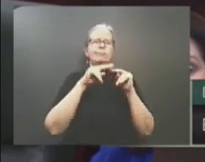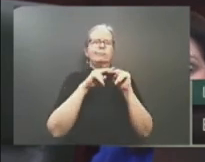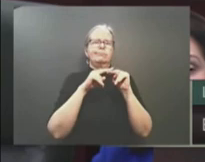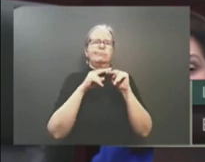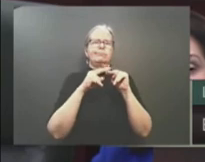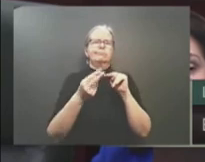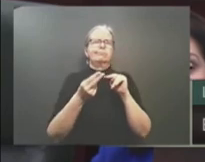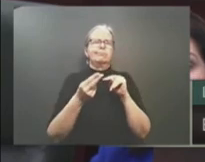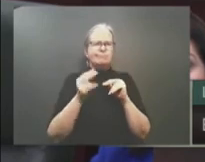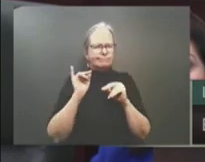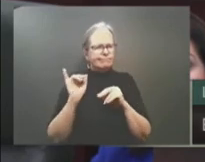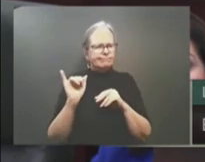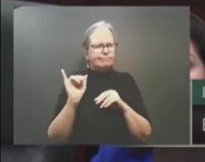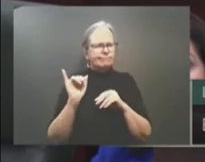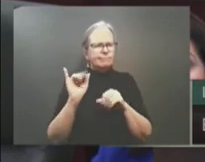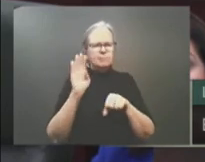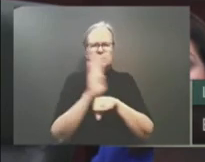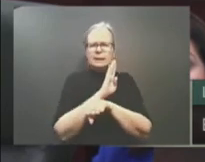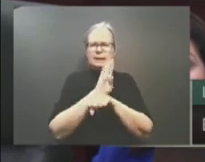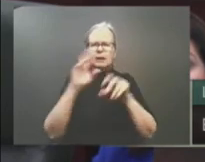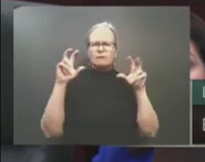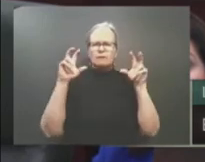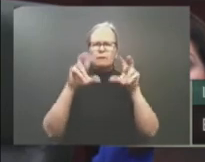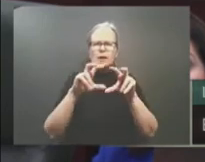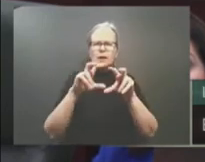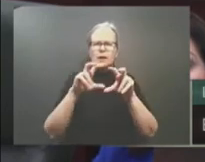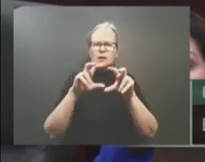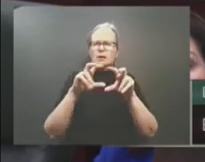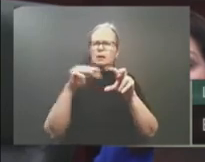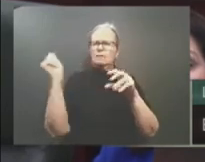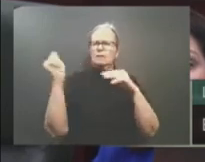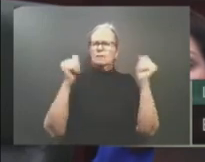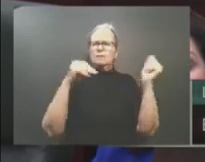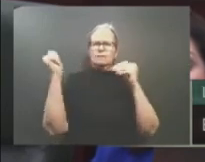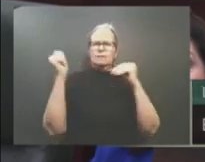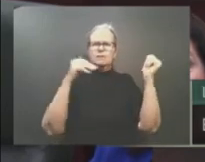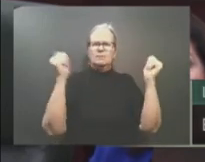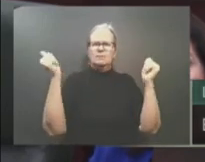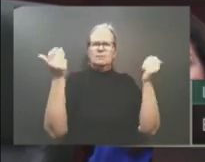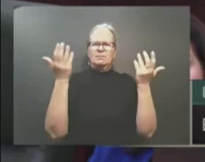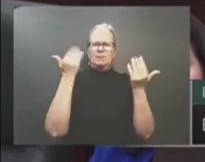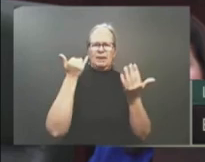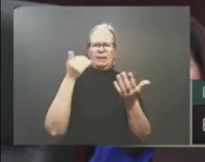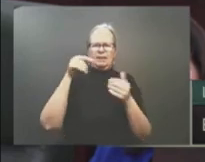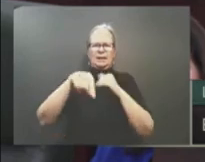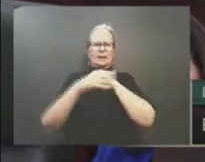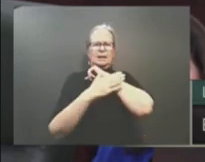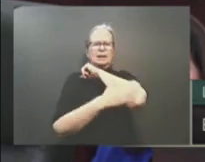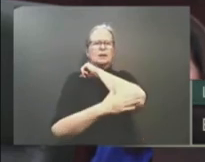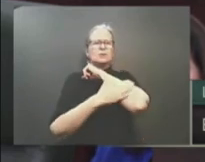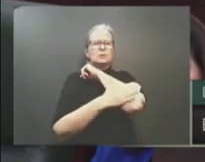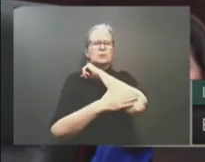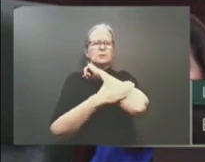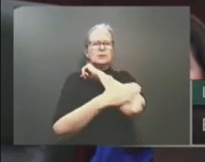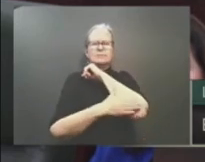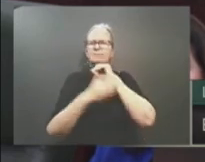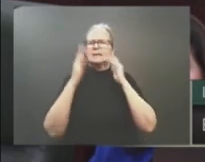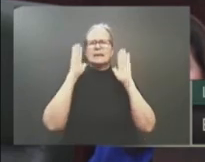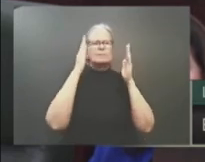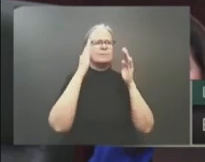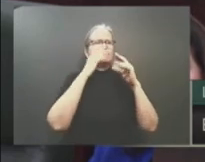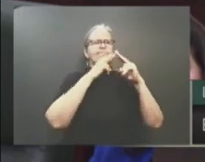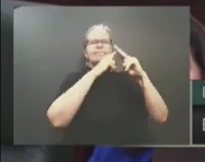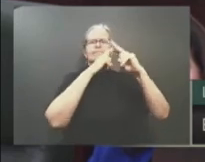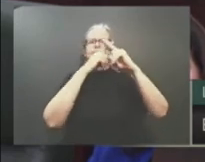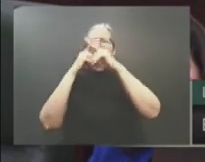reputation as a nation where it's difficult, if not impossible, to get large projects completed. Global investors